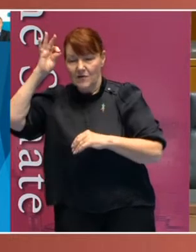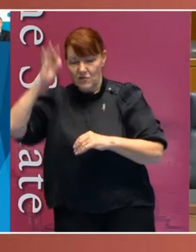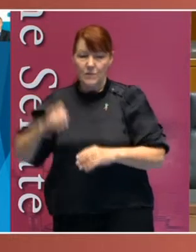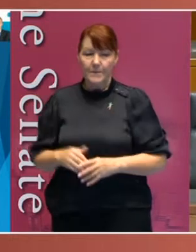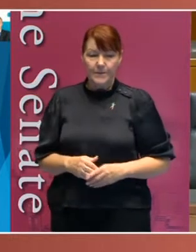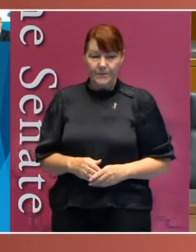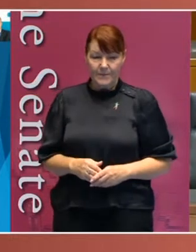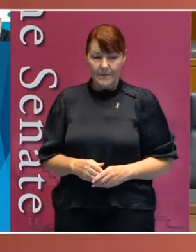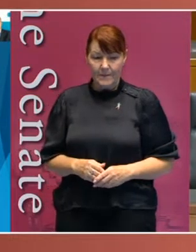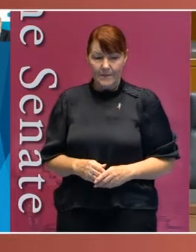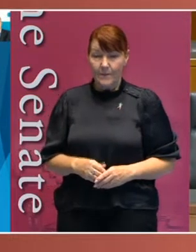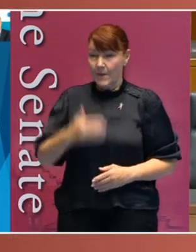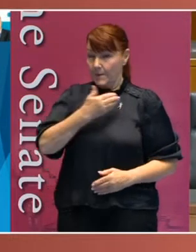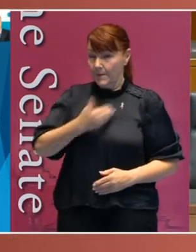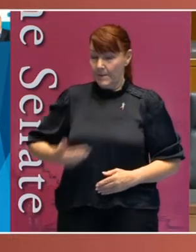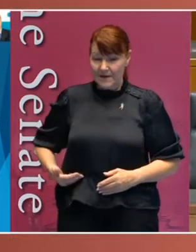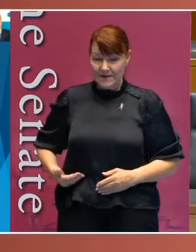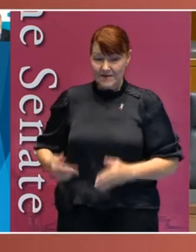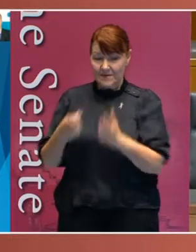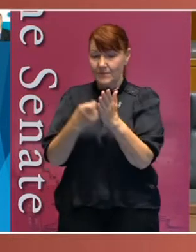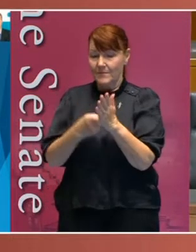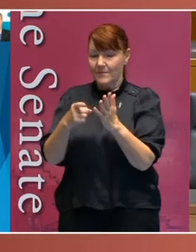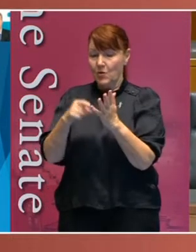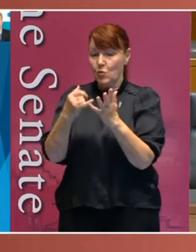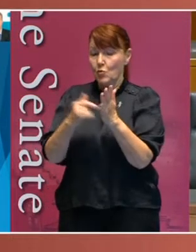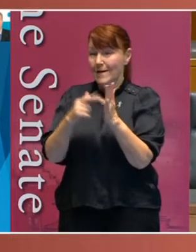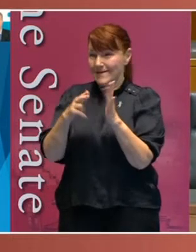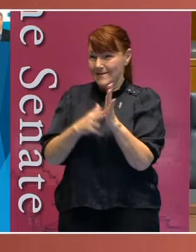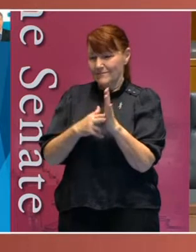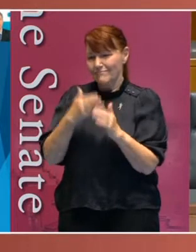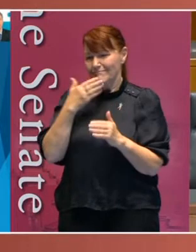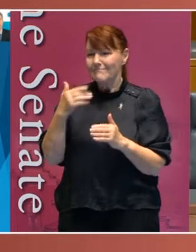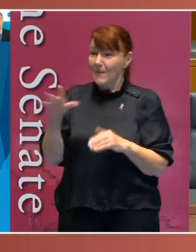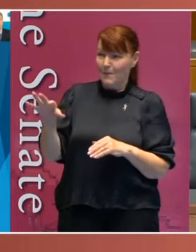of which Minister Rustin has been kind enough to appoint me to.